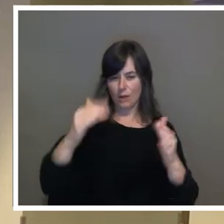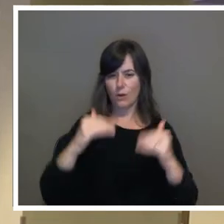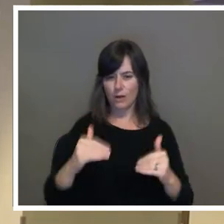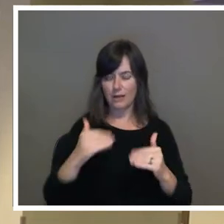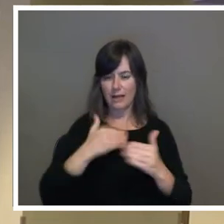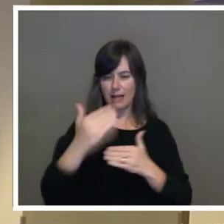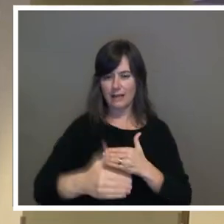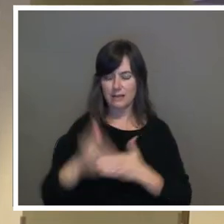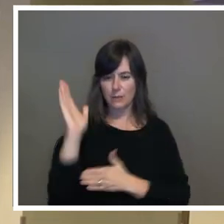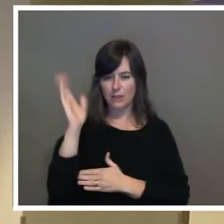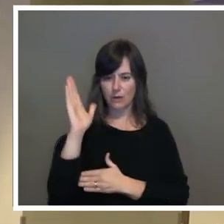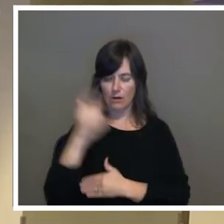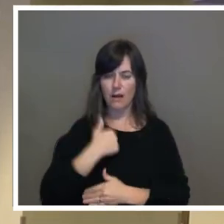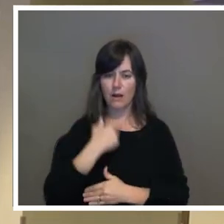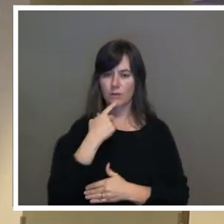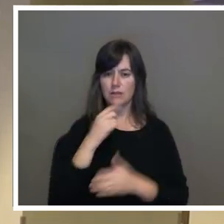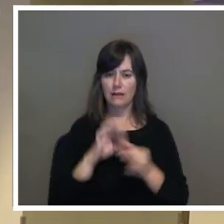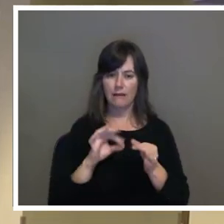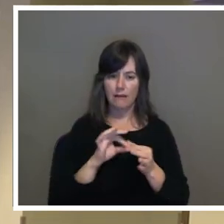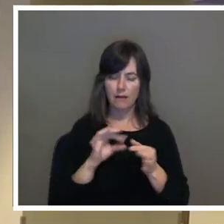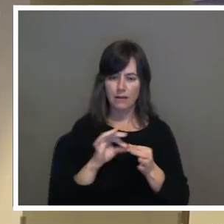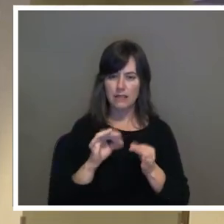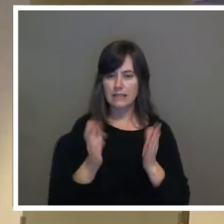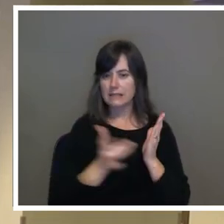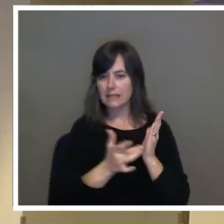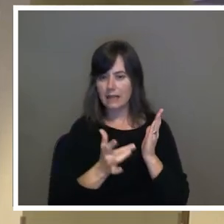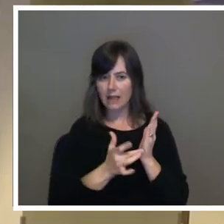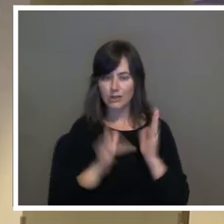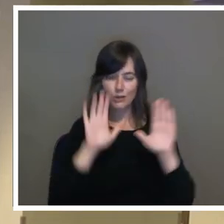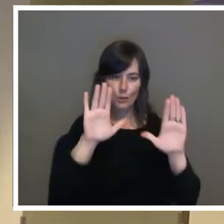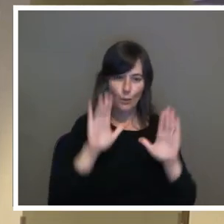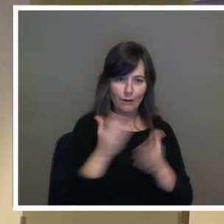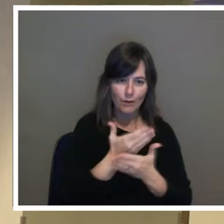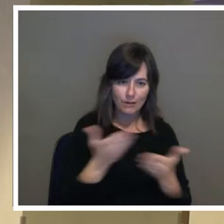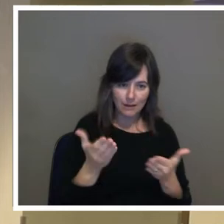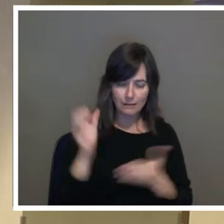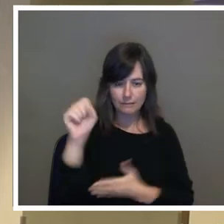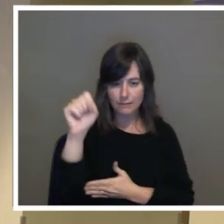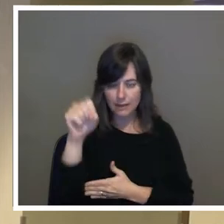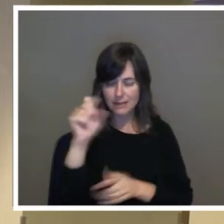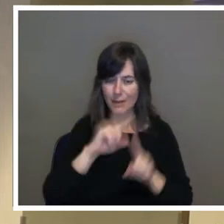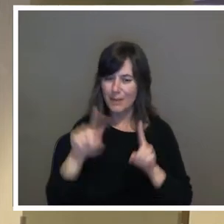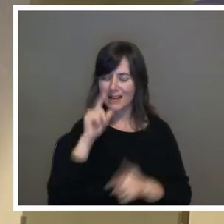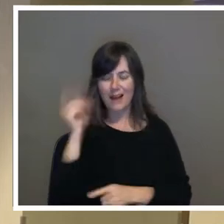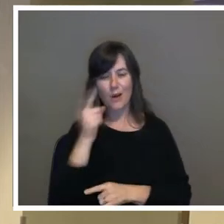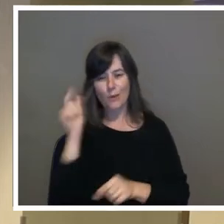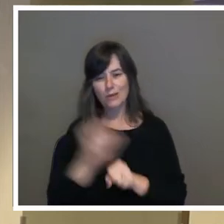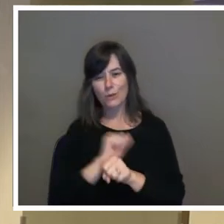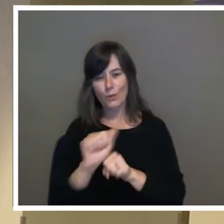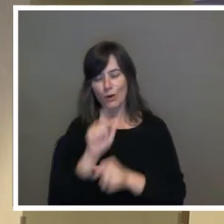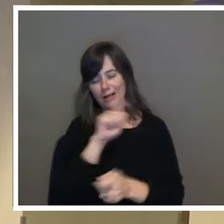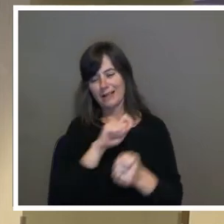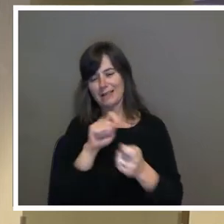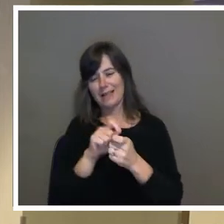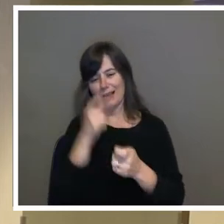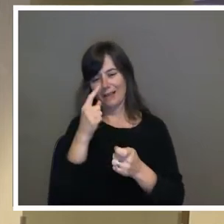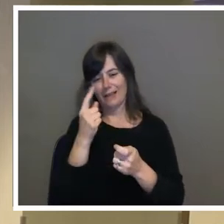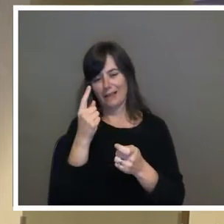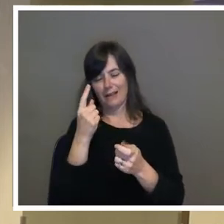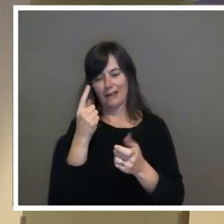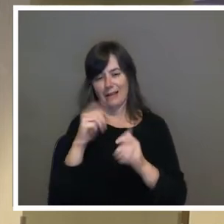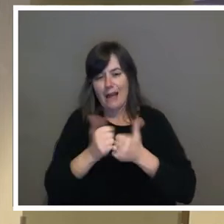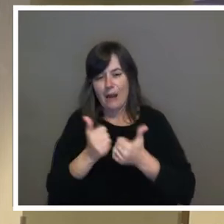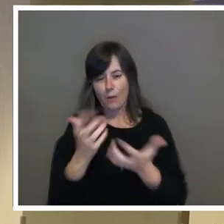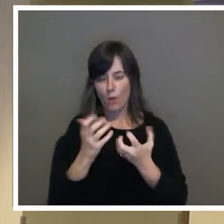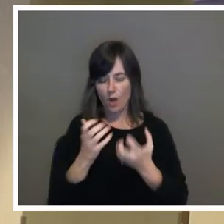say, you know, technology is a wonderful thing. You know, it doesn't always work exactly like we want it to. So I apologize